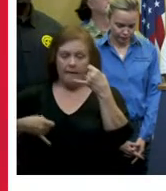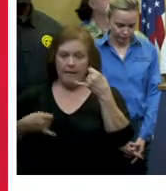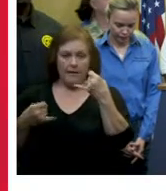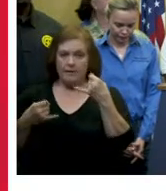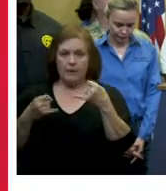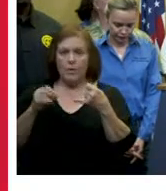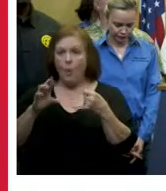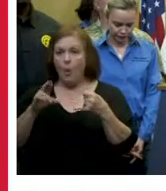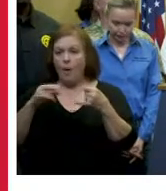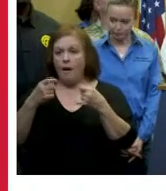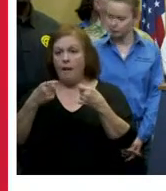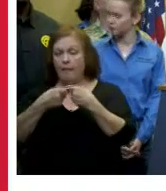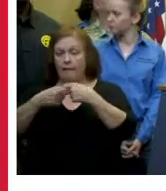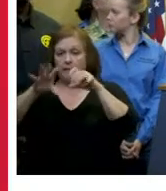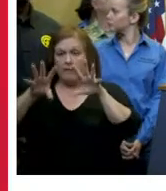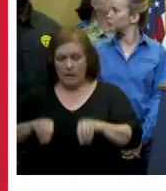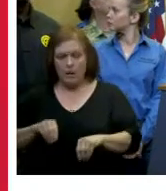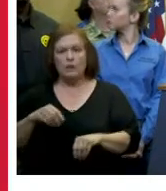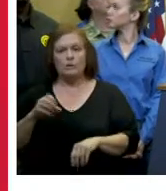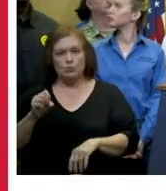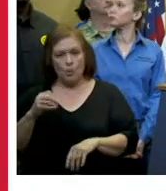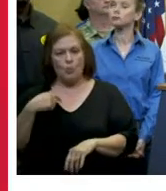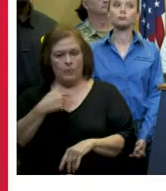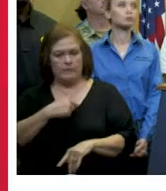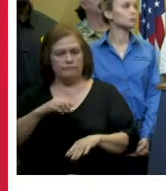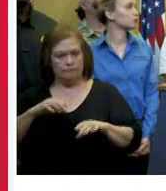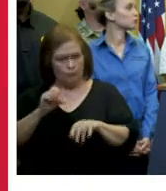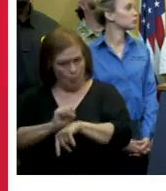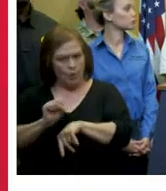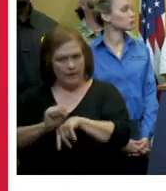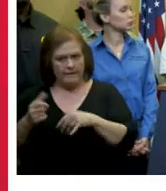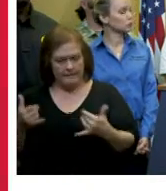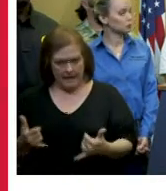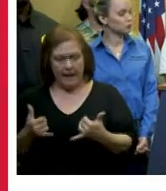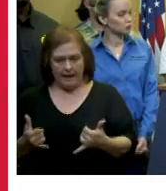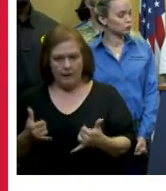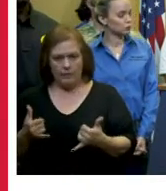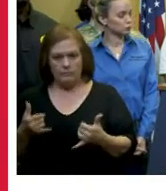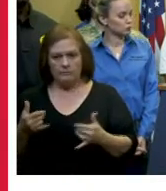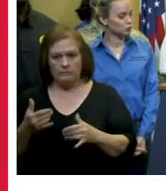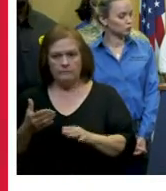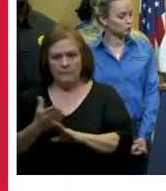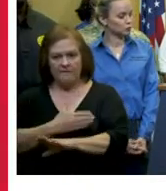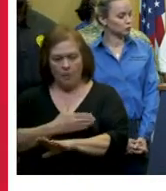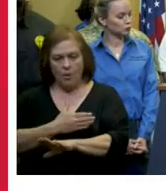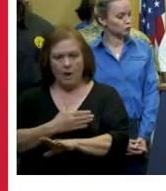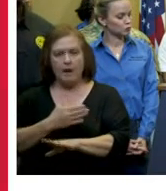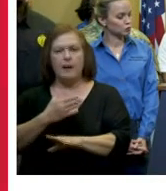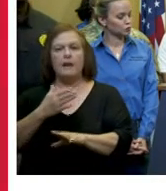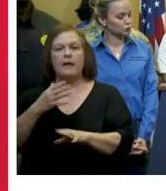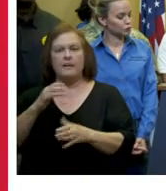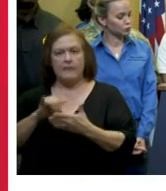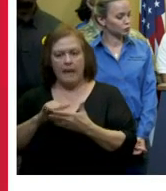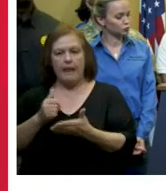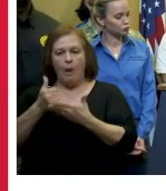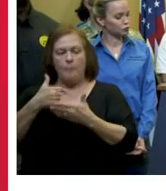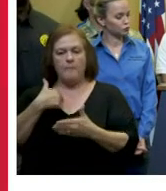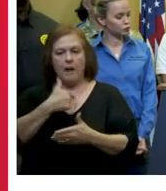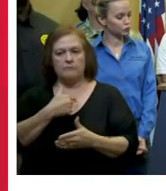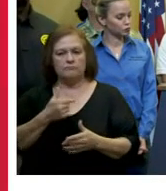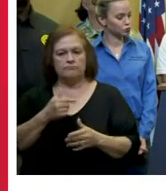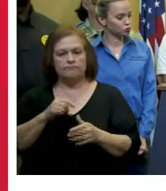react to that we think doing it proactively would be much more uh effective and efficient and put us in a much more controlled situation